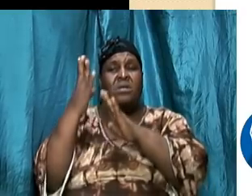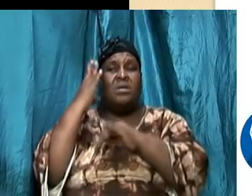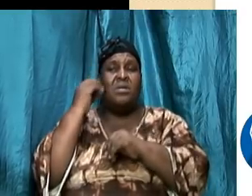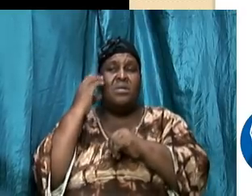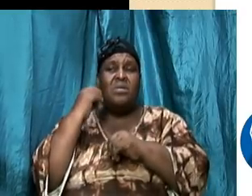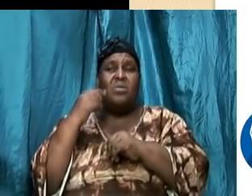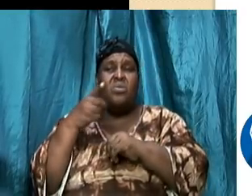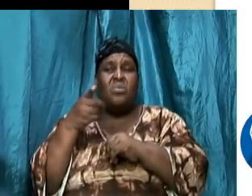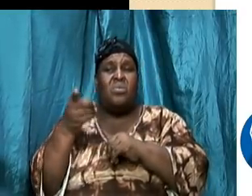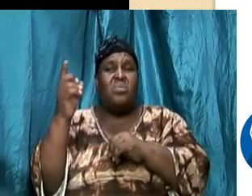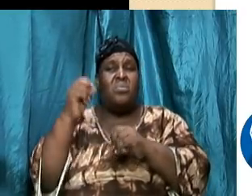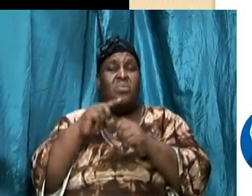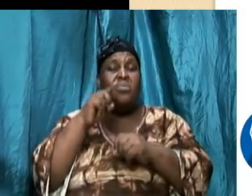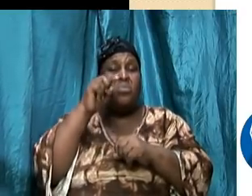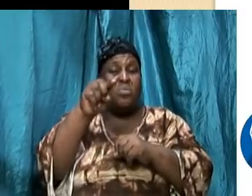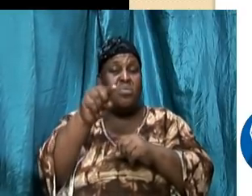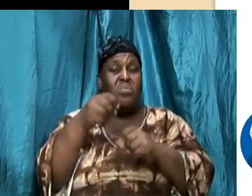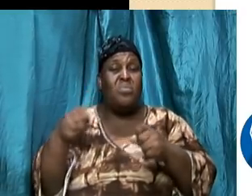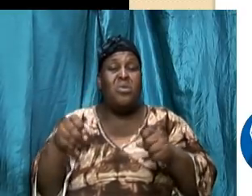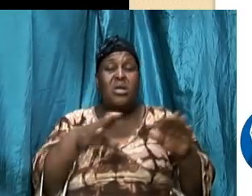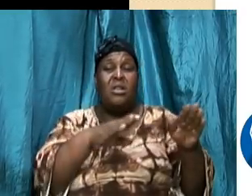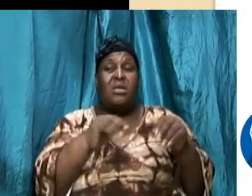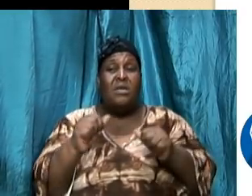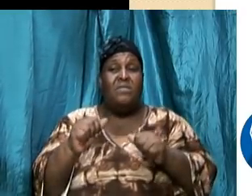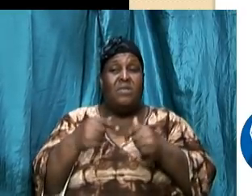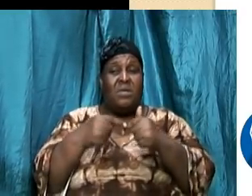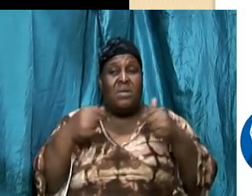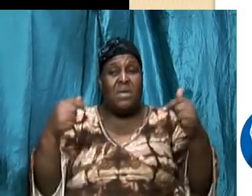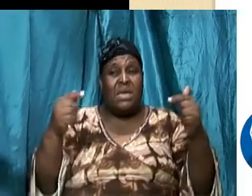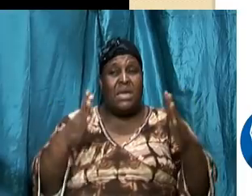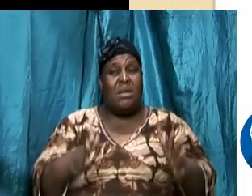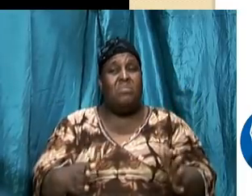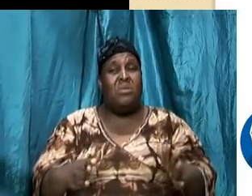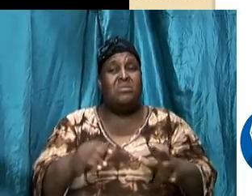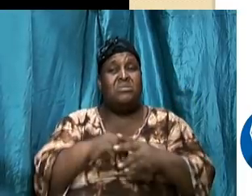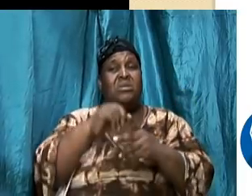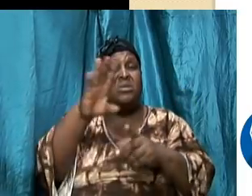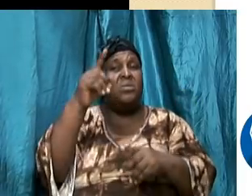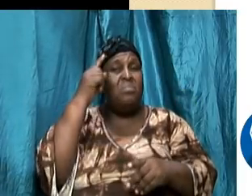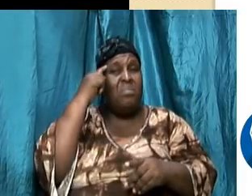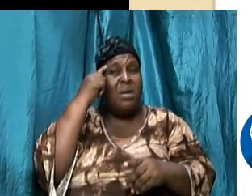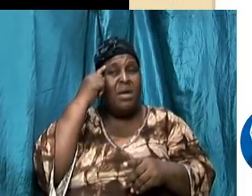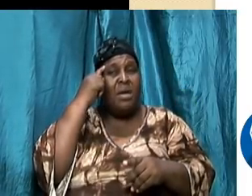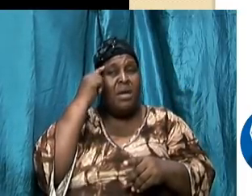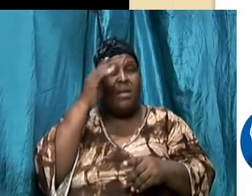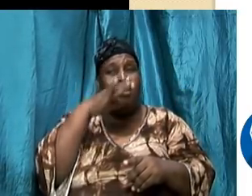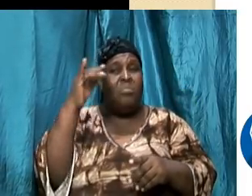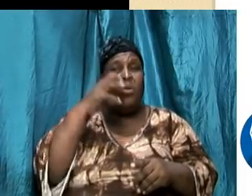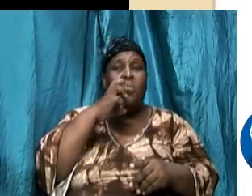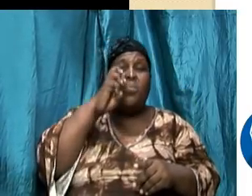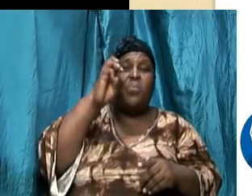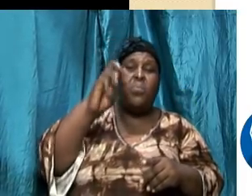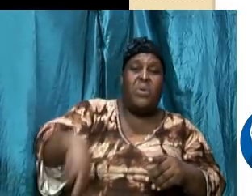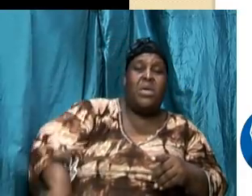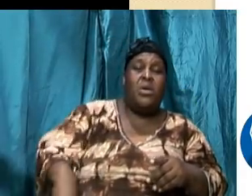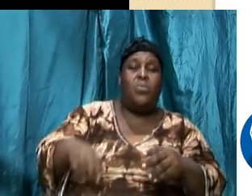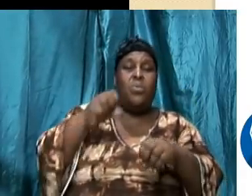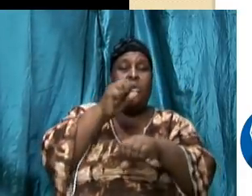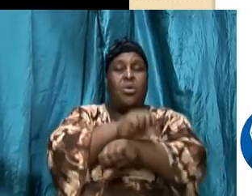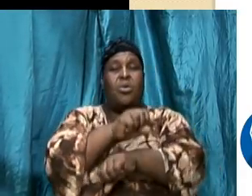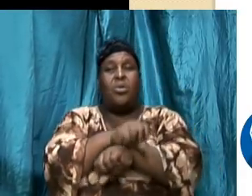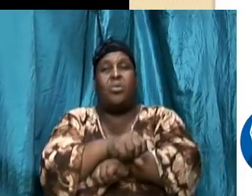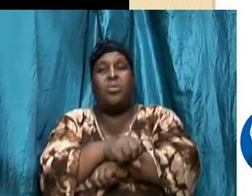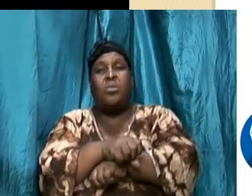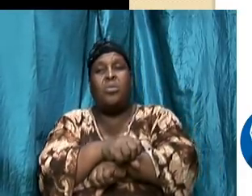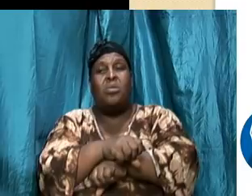alienated and enemies in your mind by wicked works so he's talking about